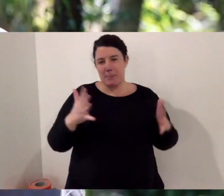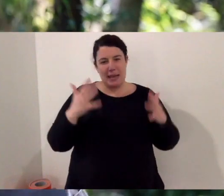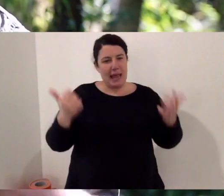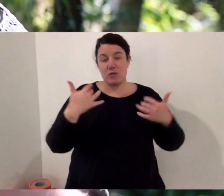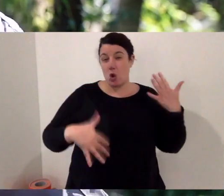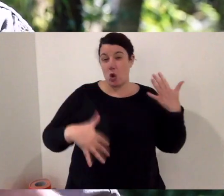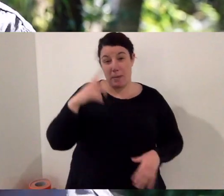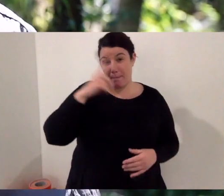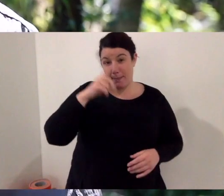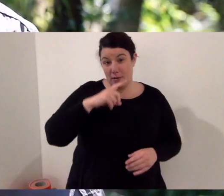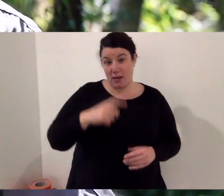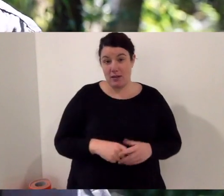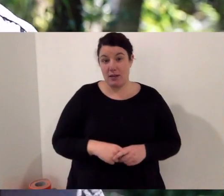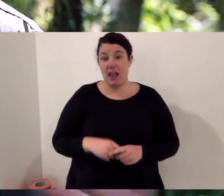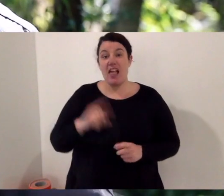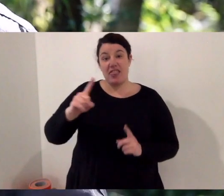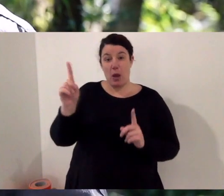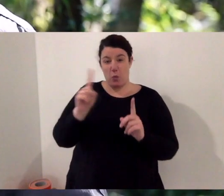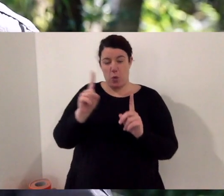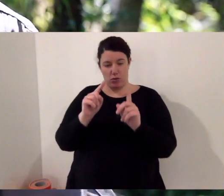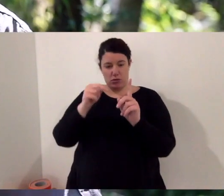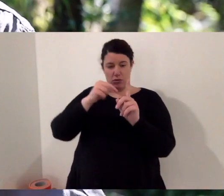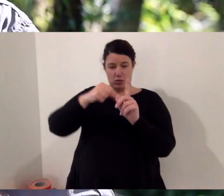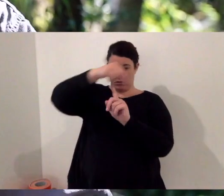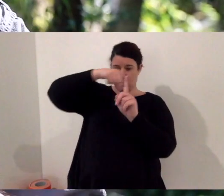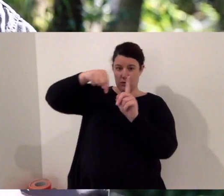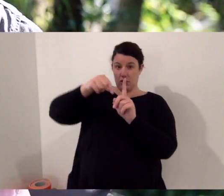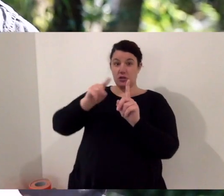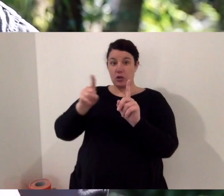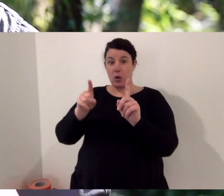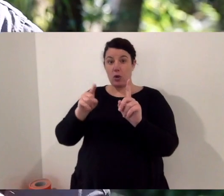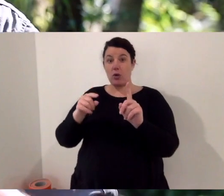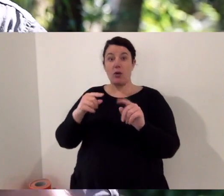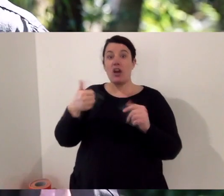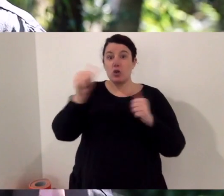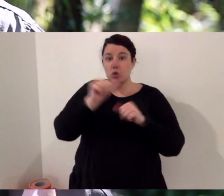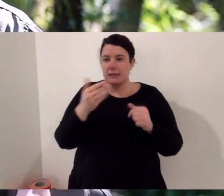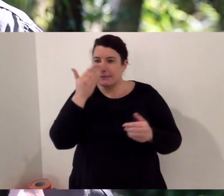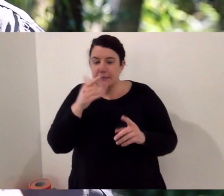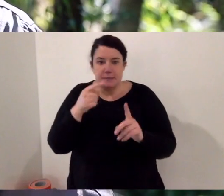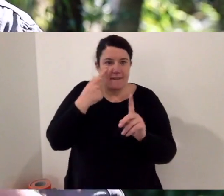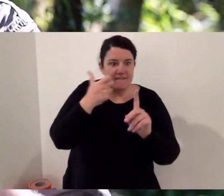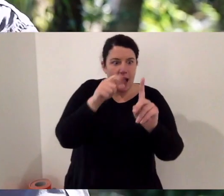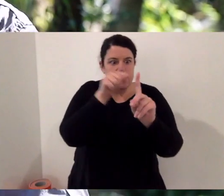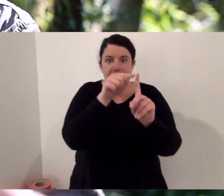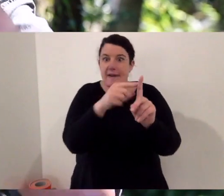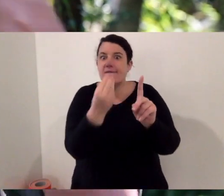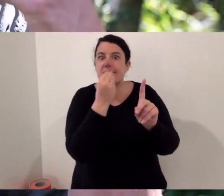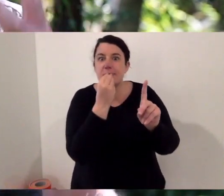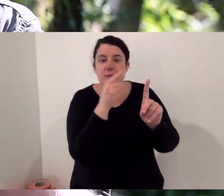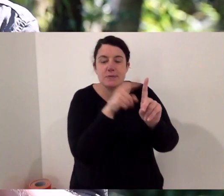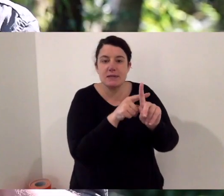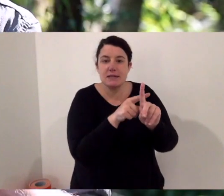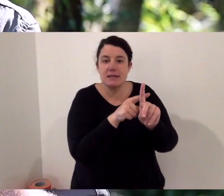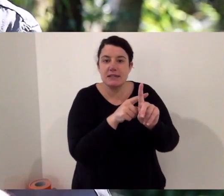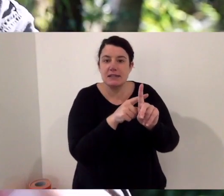pythons typically aren't big enough to hurt people. Now as constrictors, what does that mean? So they grab their prey, they've used